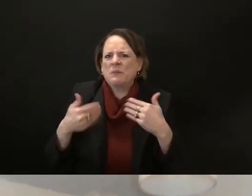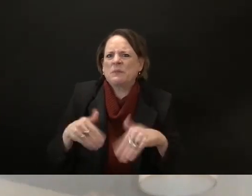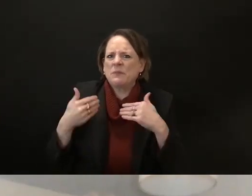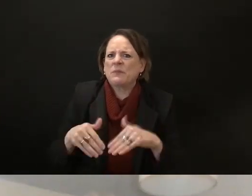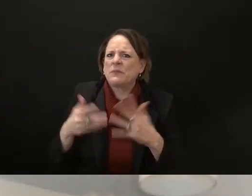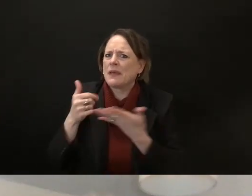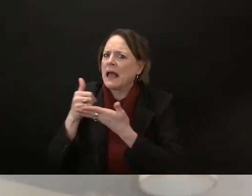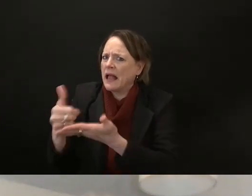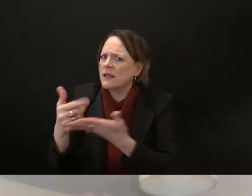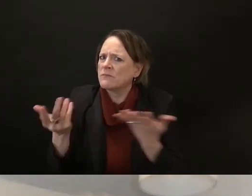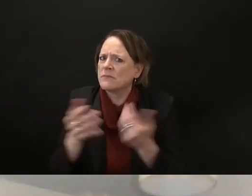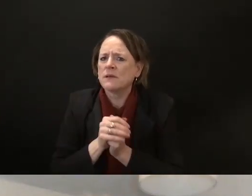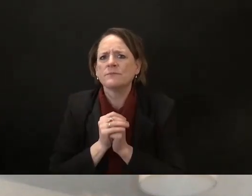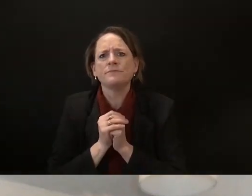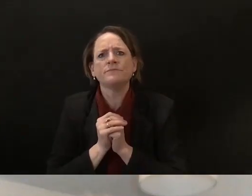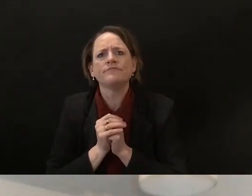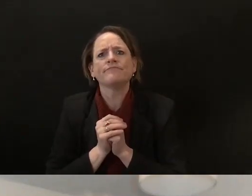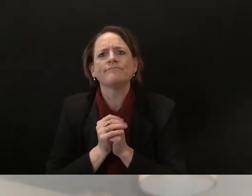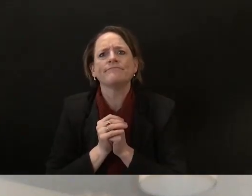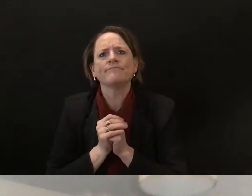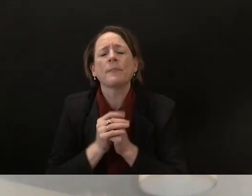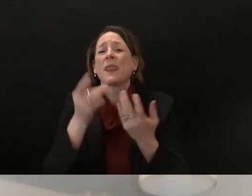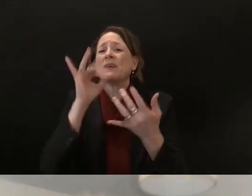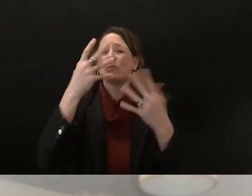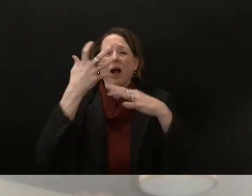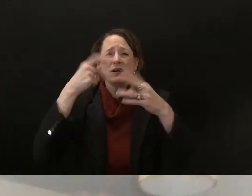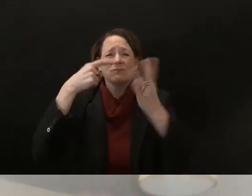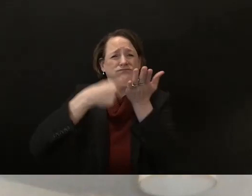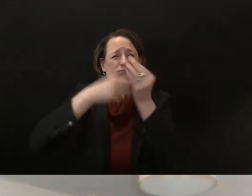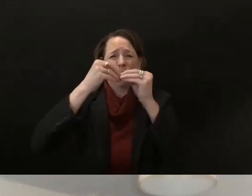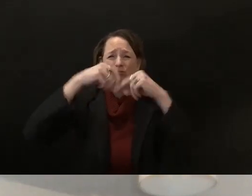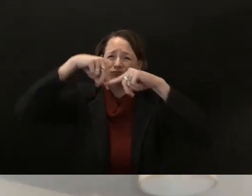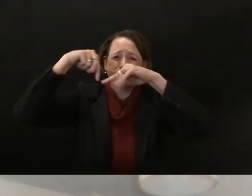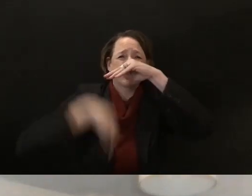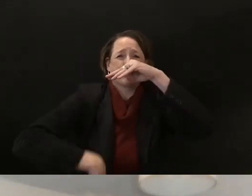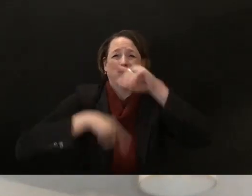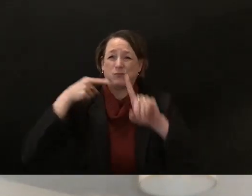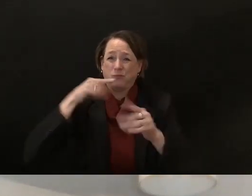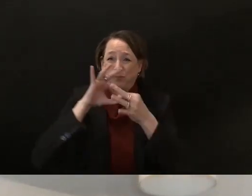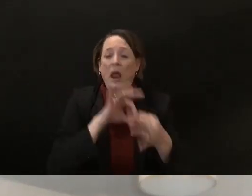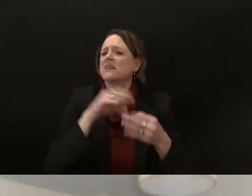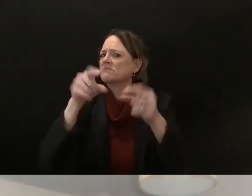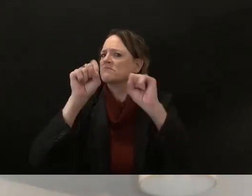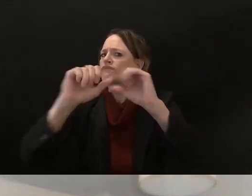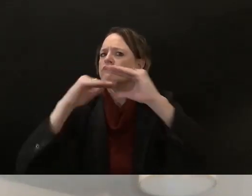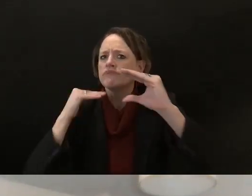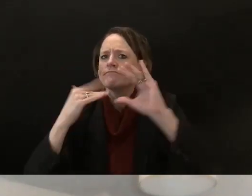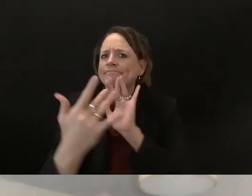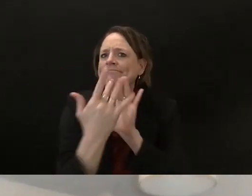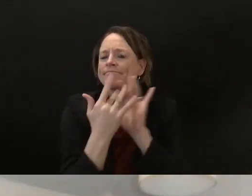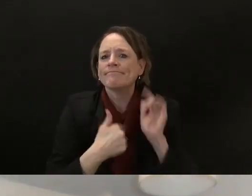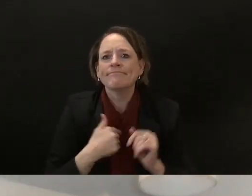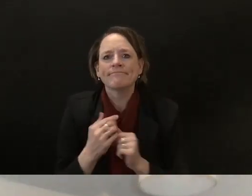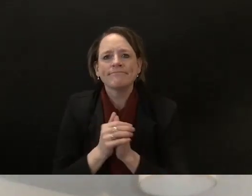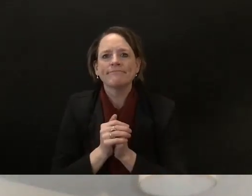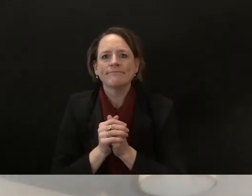to get emailed and have longer conversations on each one of these questions i feel like we could have more but uh the next question is actually directed